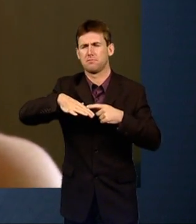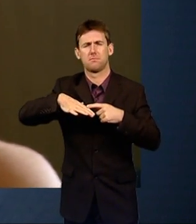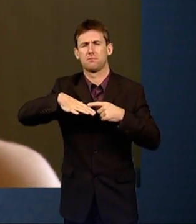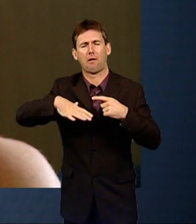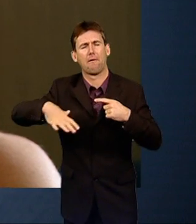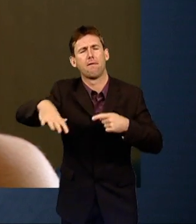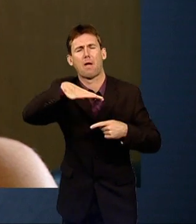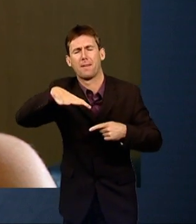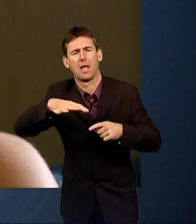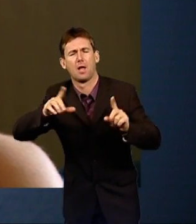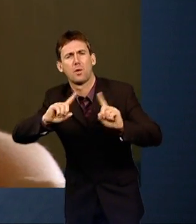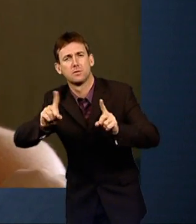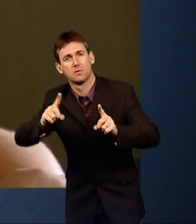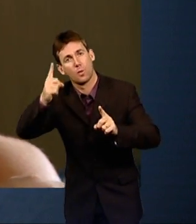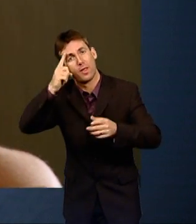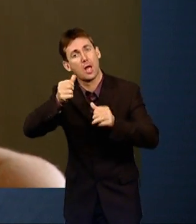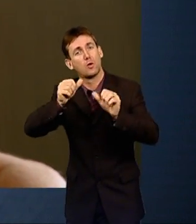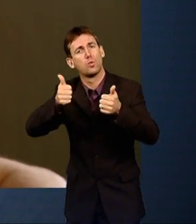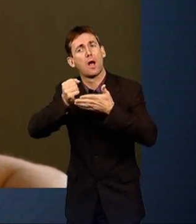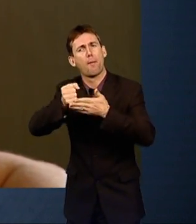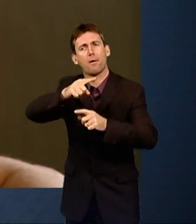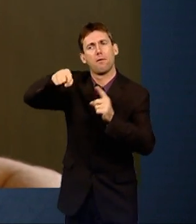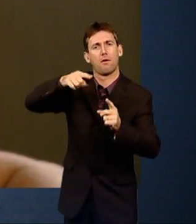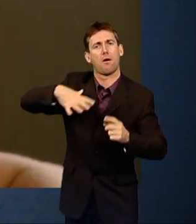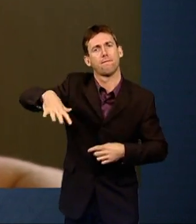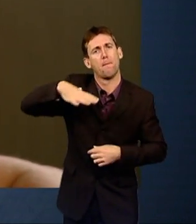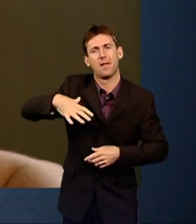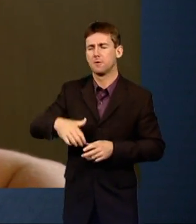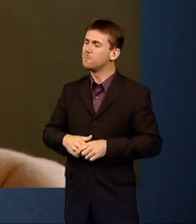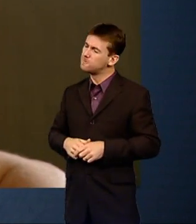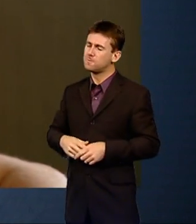taking the medication? Yeah. Yeah, how would that be? And stayed out of trouble.